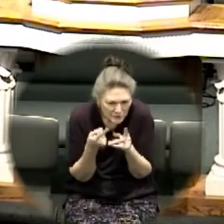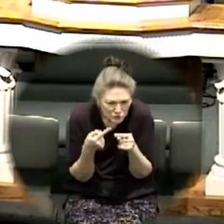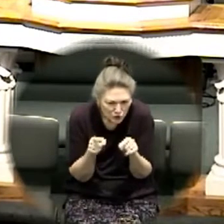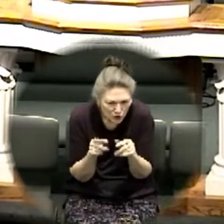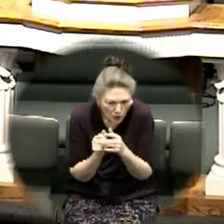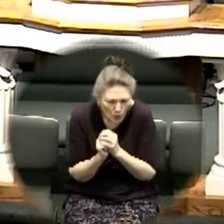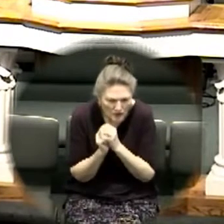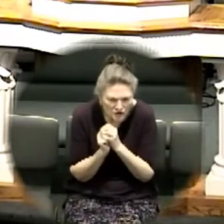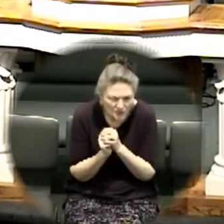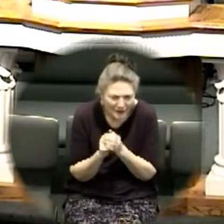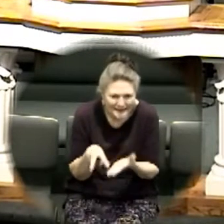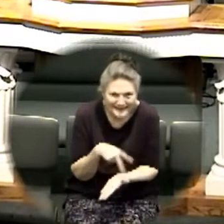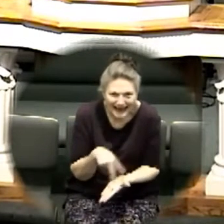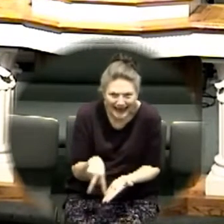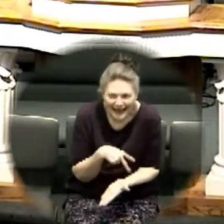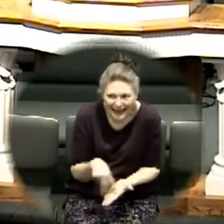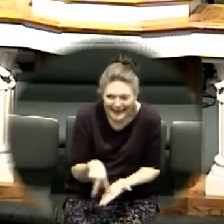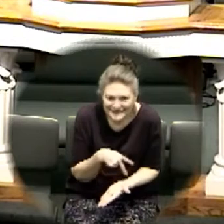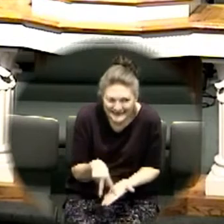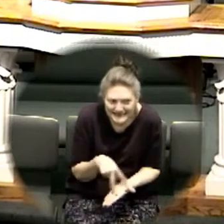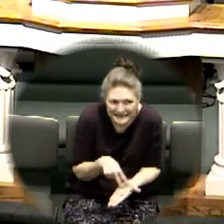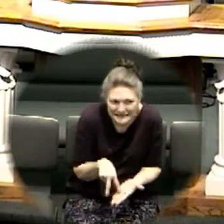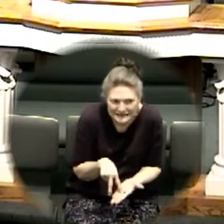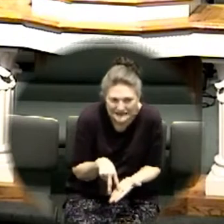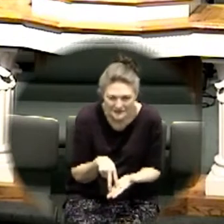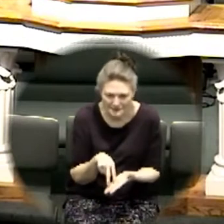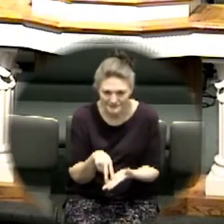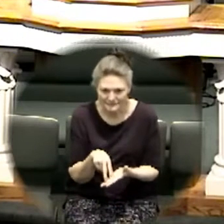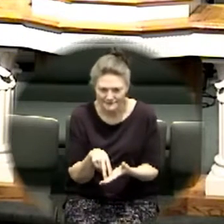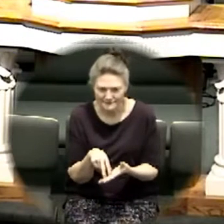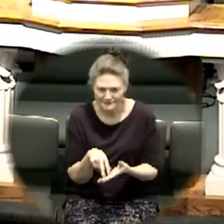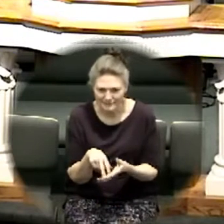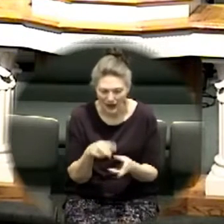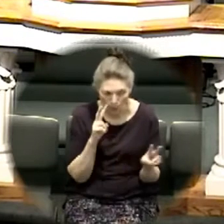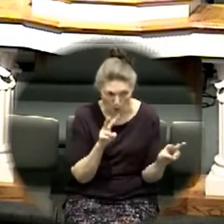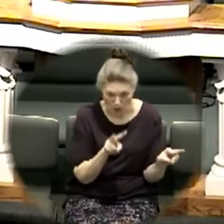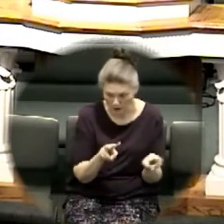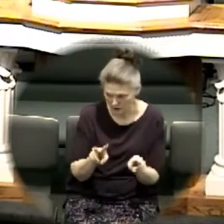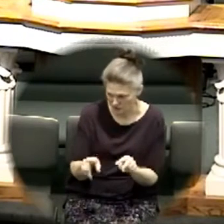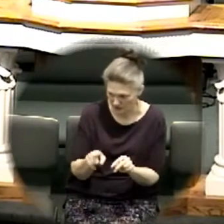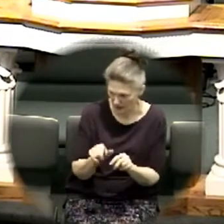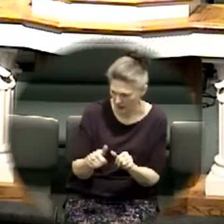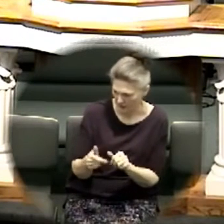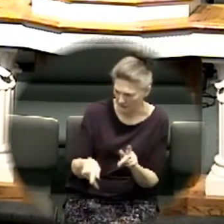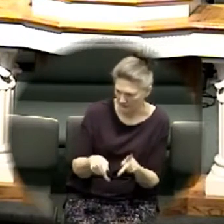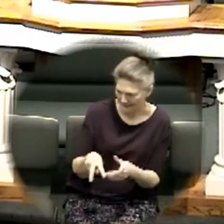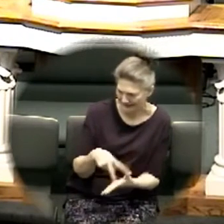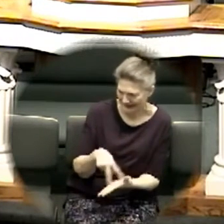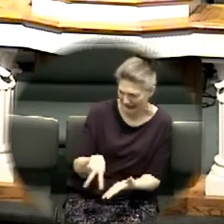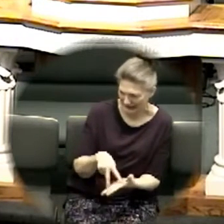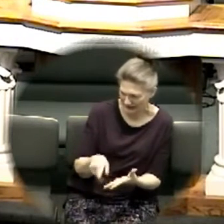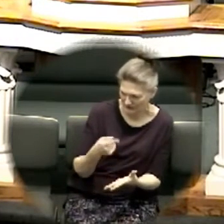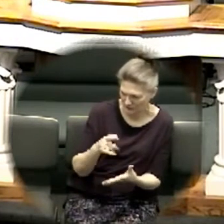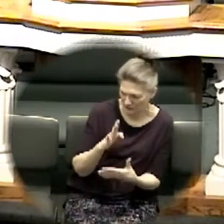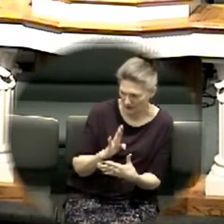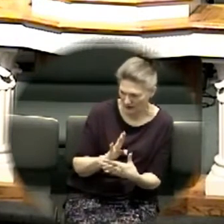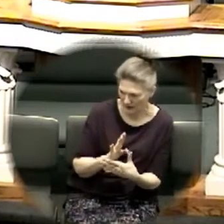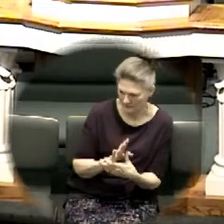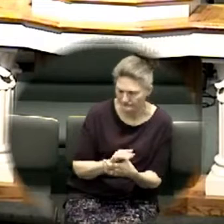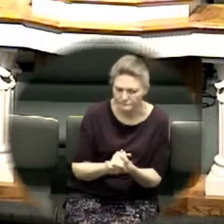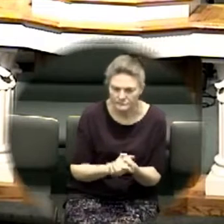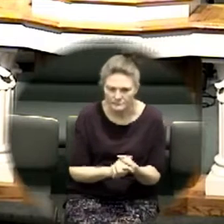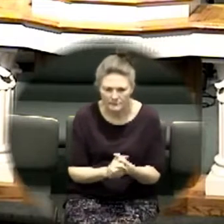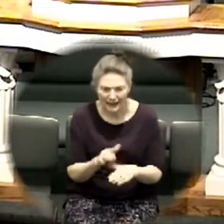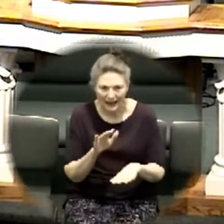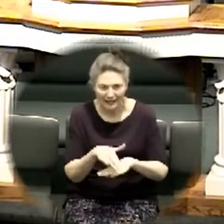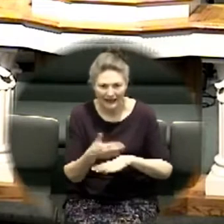i watch all these other people dance i saw a youtube video last night and i'm telling you it was